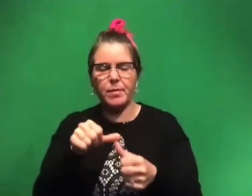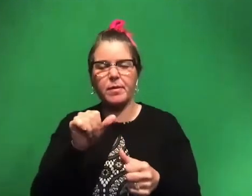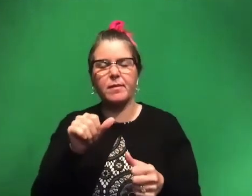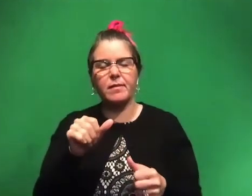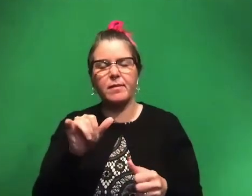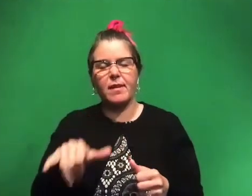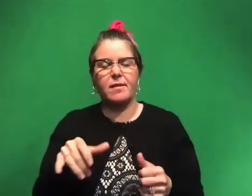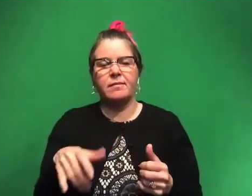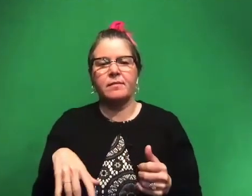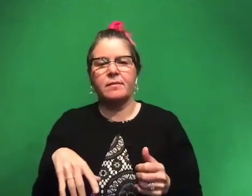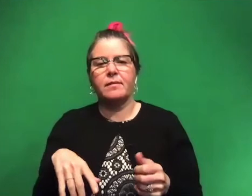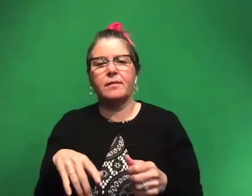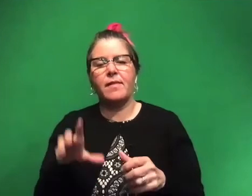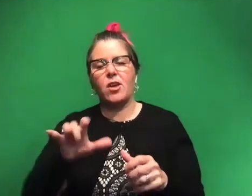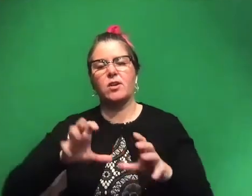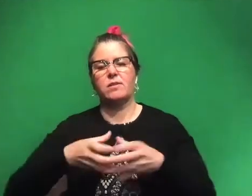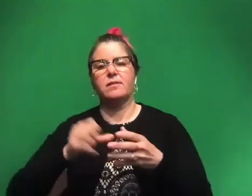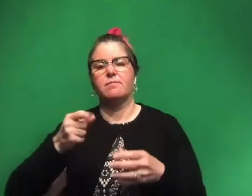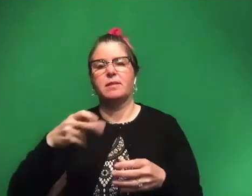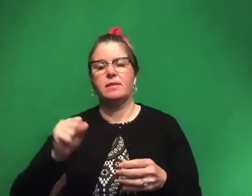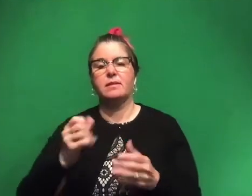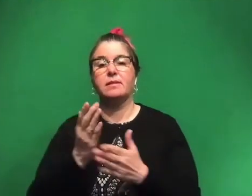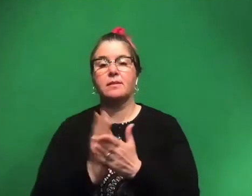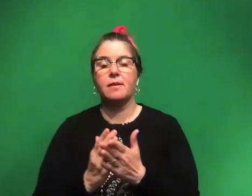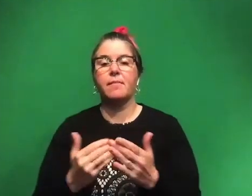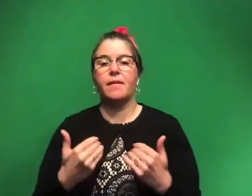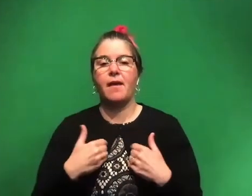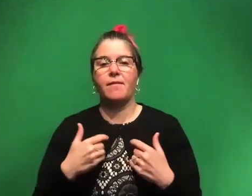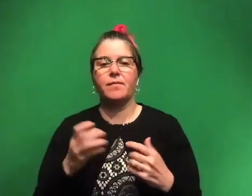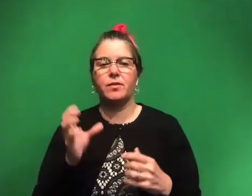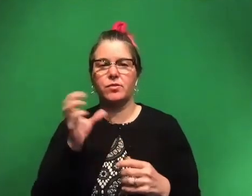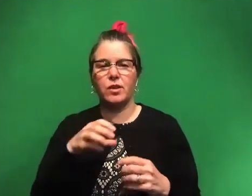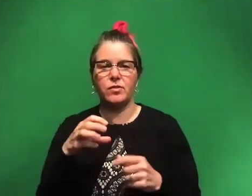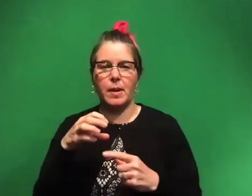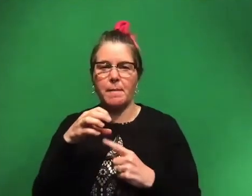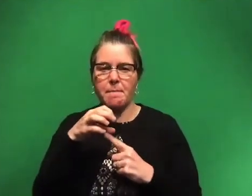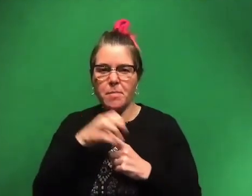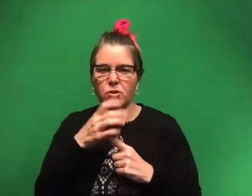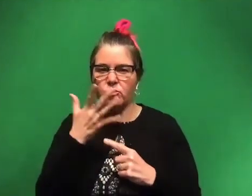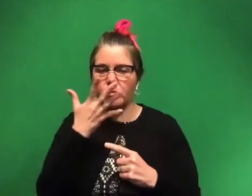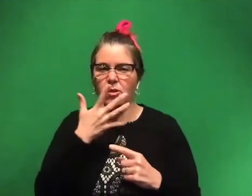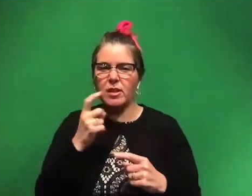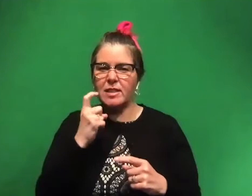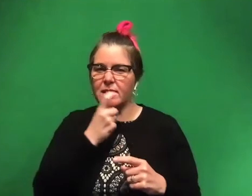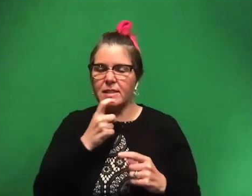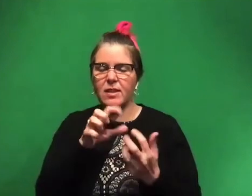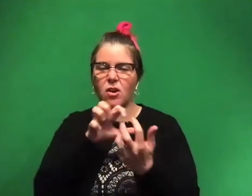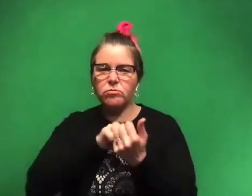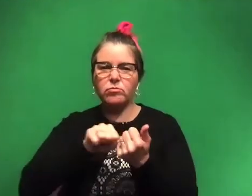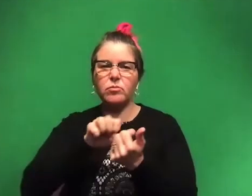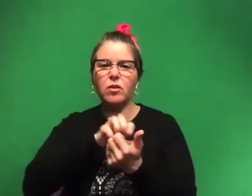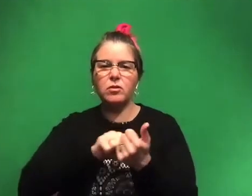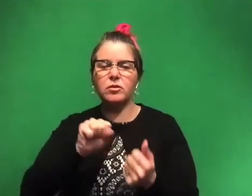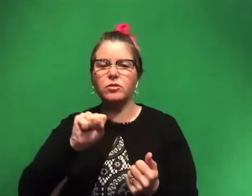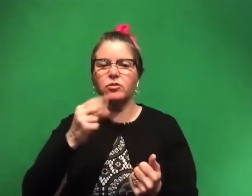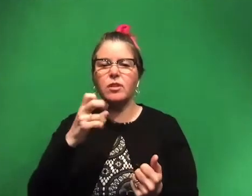of species of those animals. Some of them had these really weird mushroom looking teeth that they used to crunch shells like